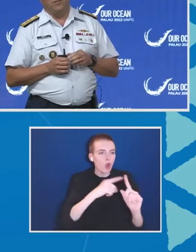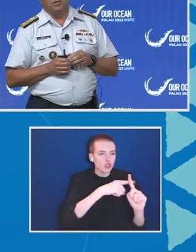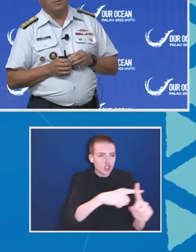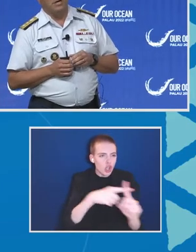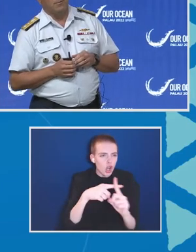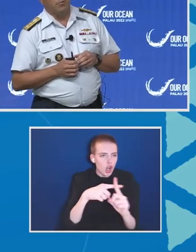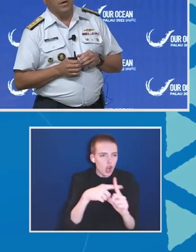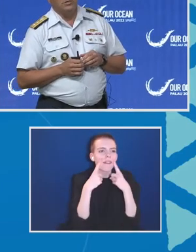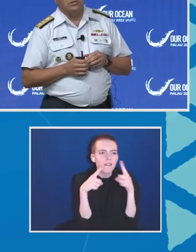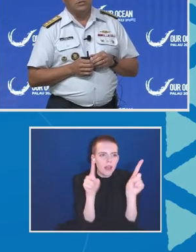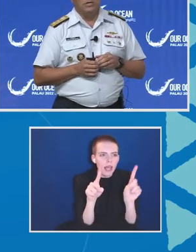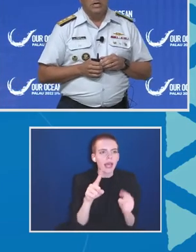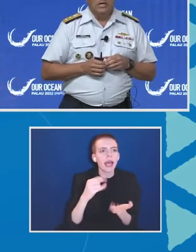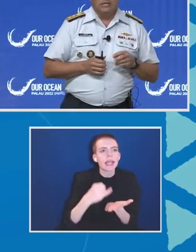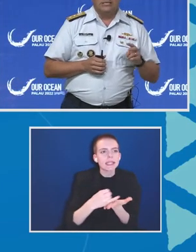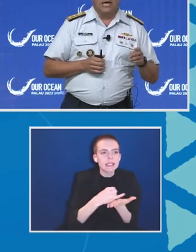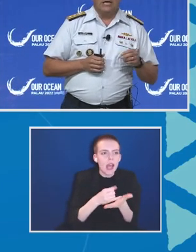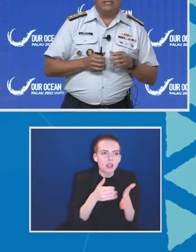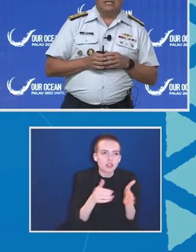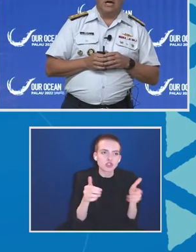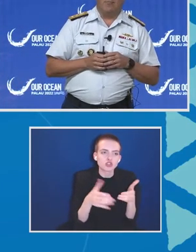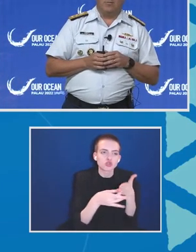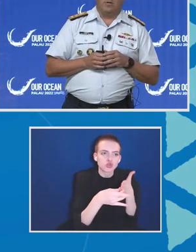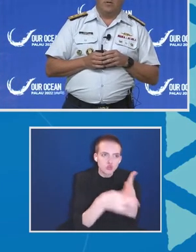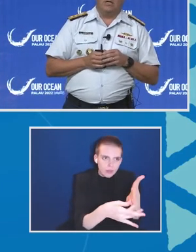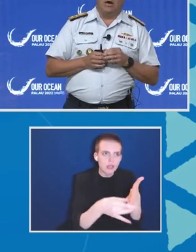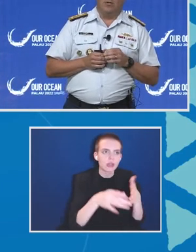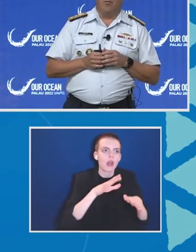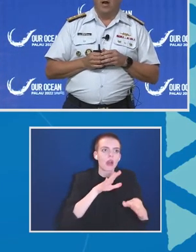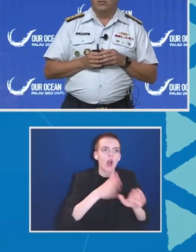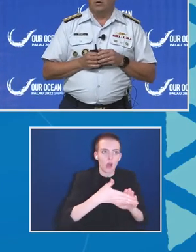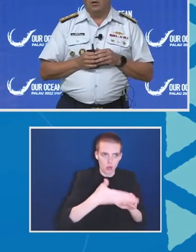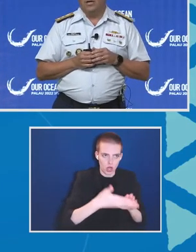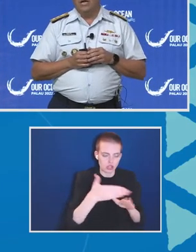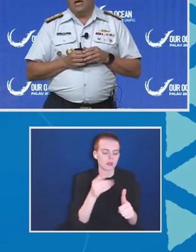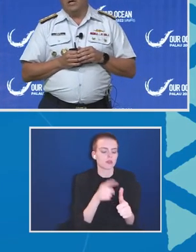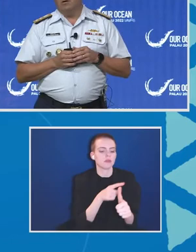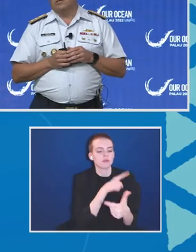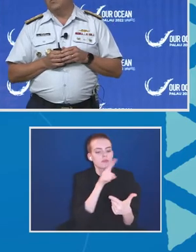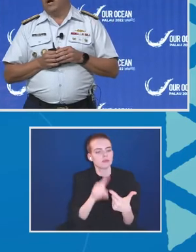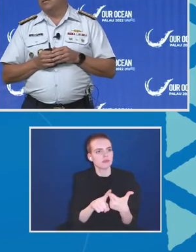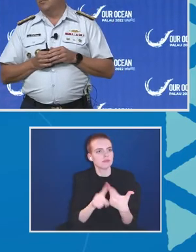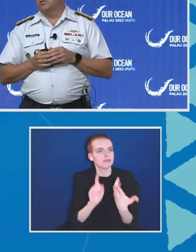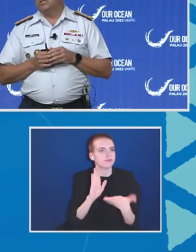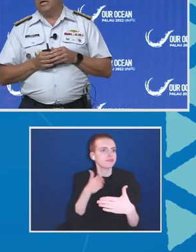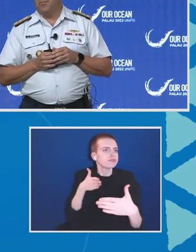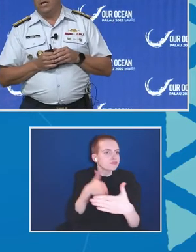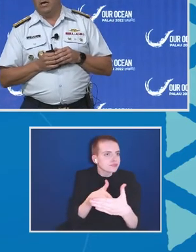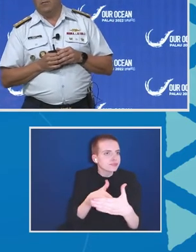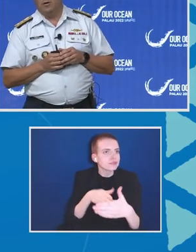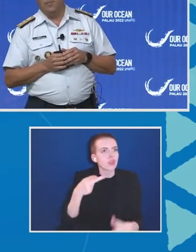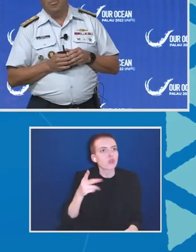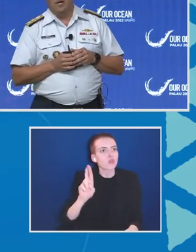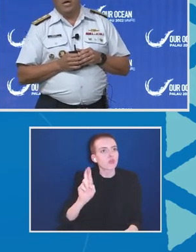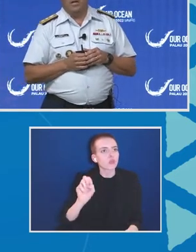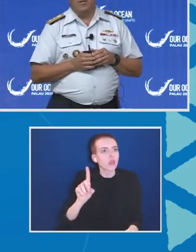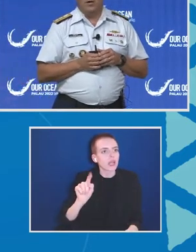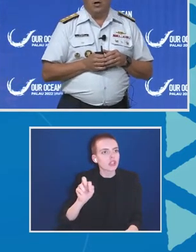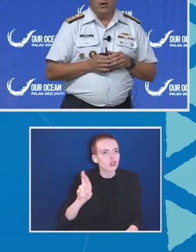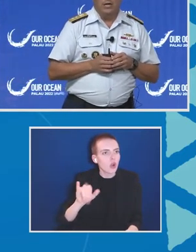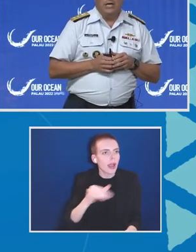-driven enforcement operations. The second is to counter predatory and irresponsible state behavior.